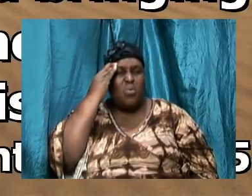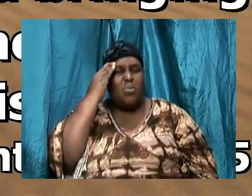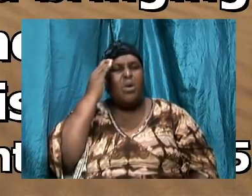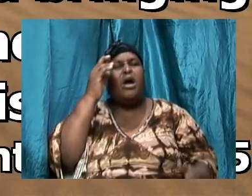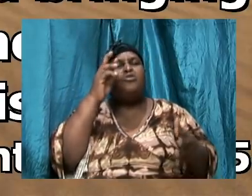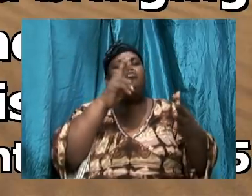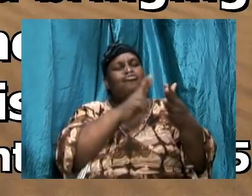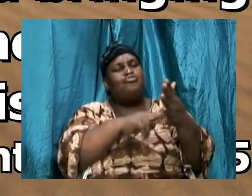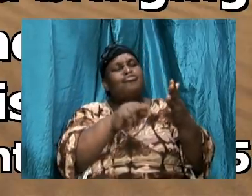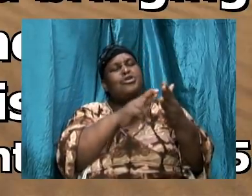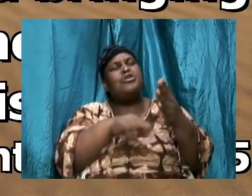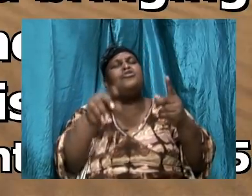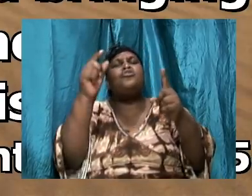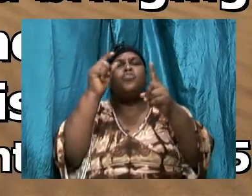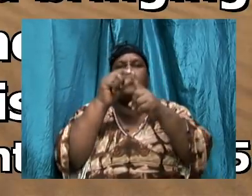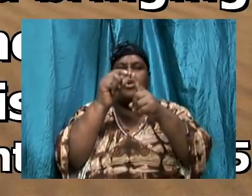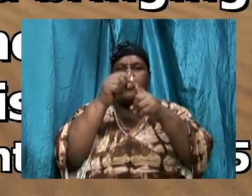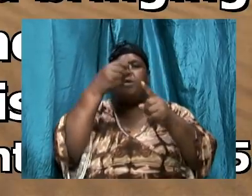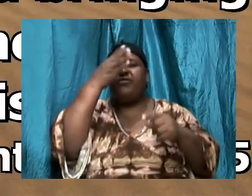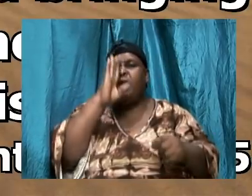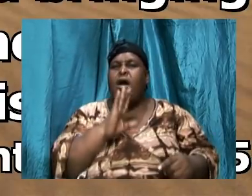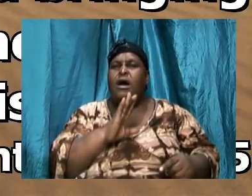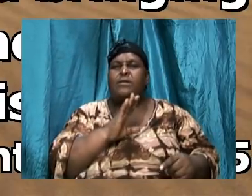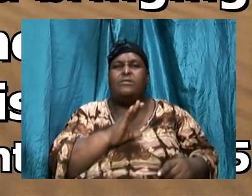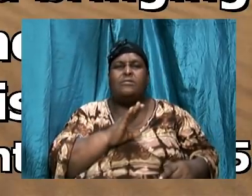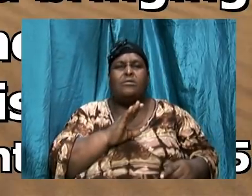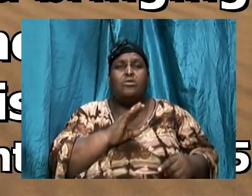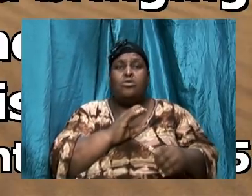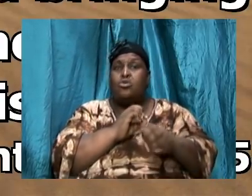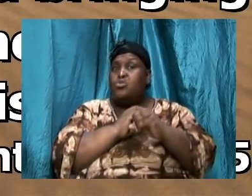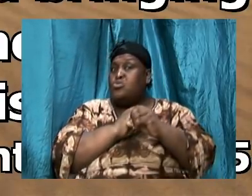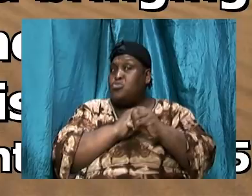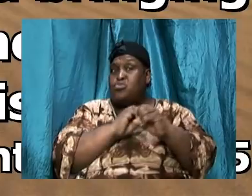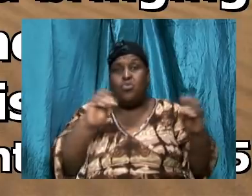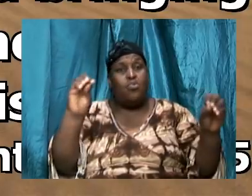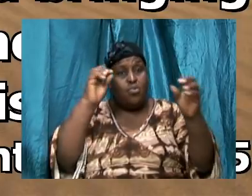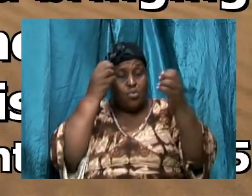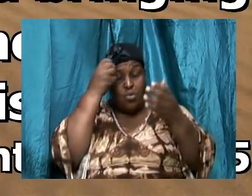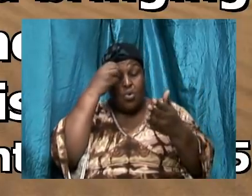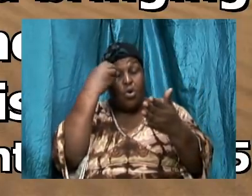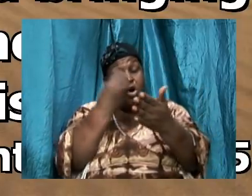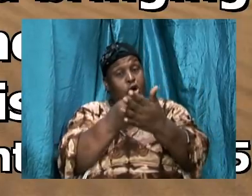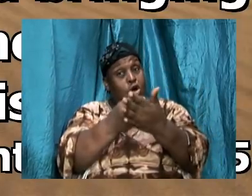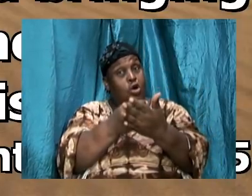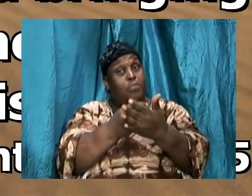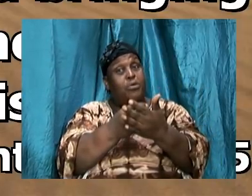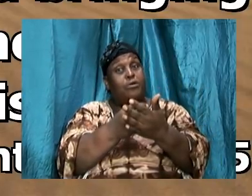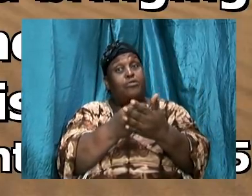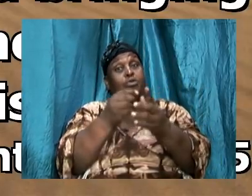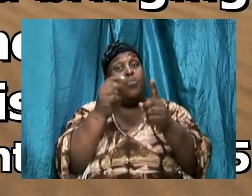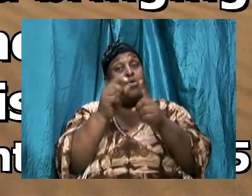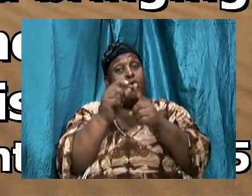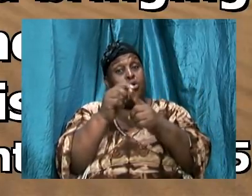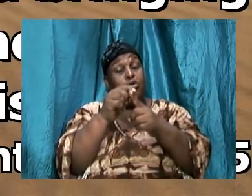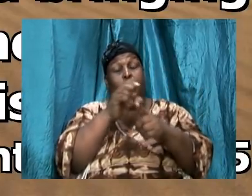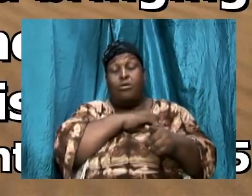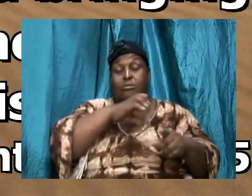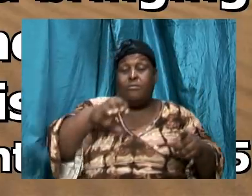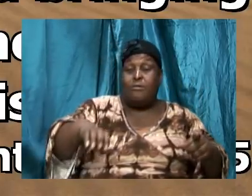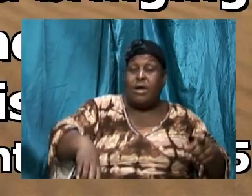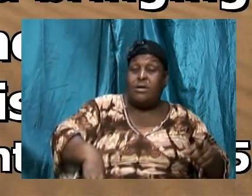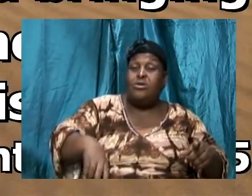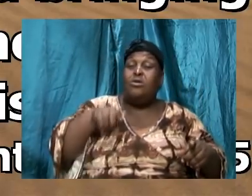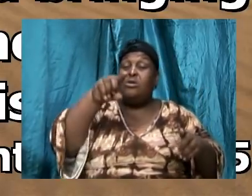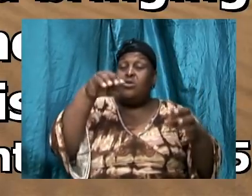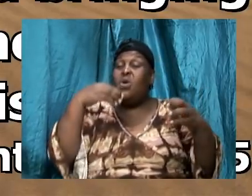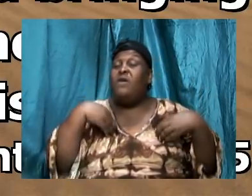word, we can't obey the word. If we don't know what Christ said, we cannot obey Christ. So Paul,